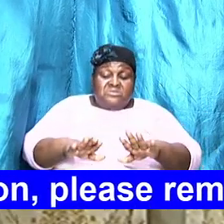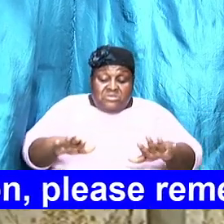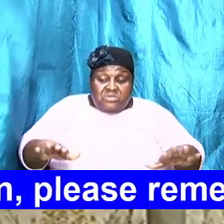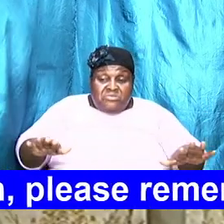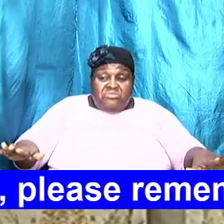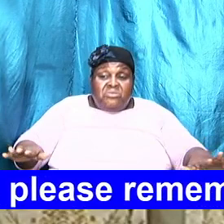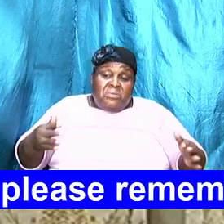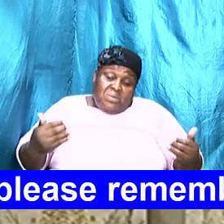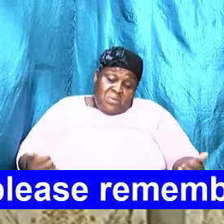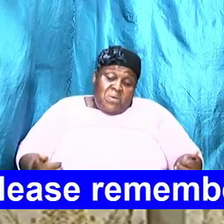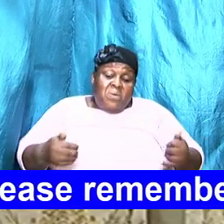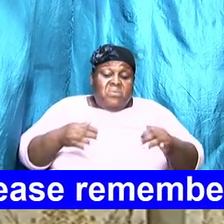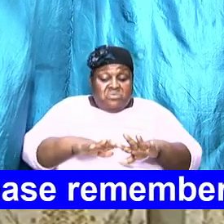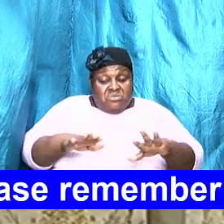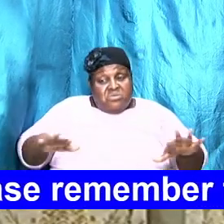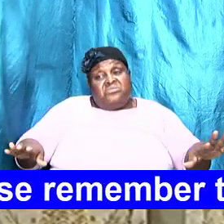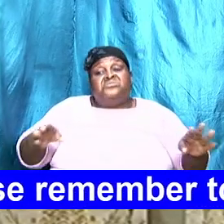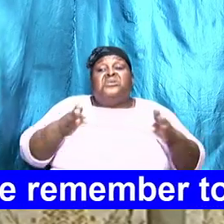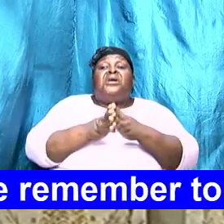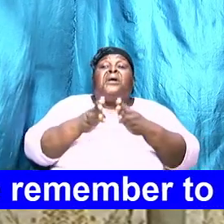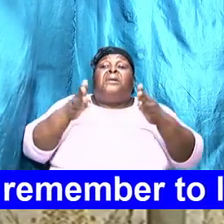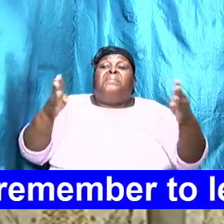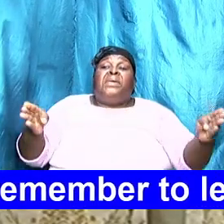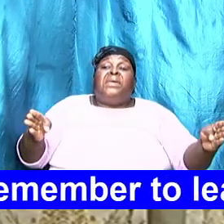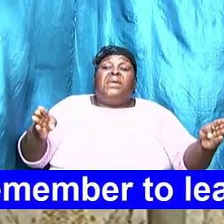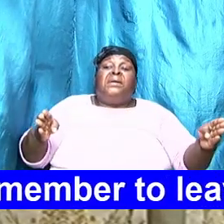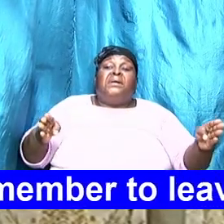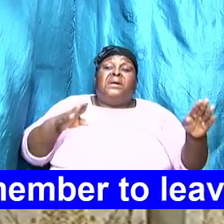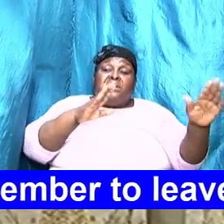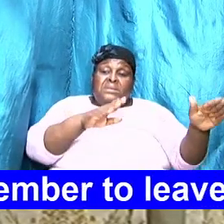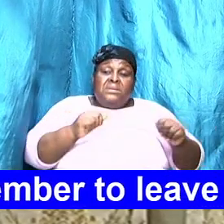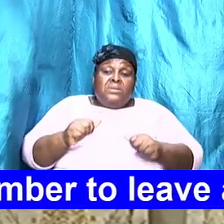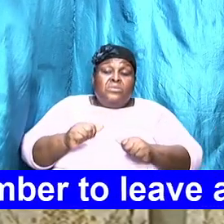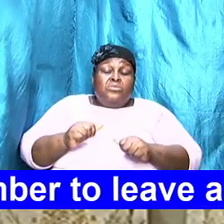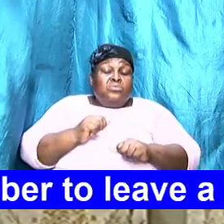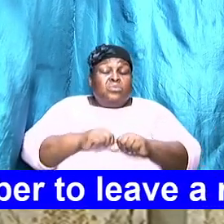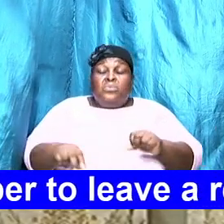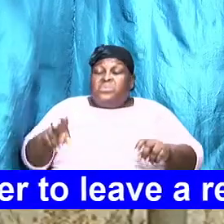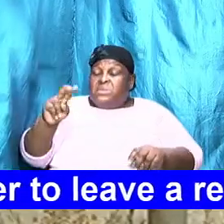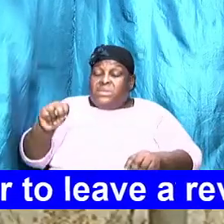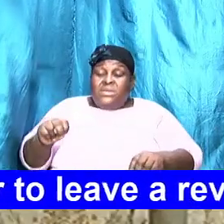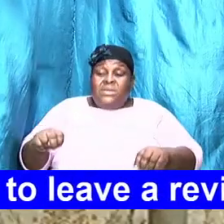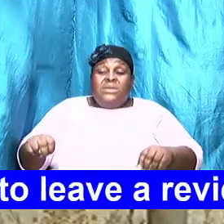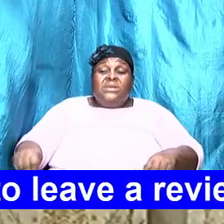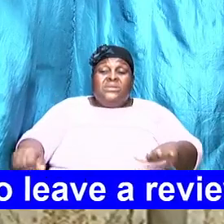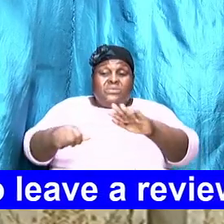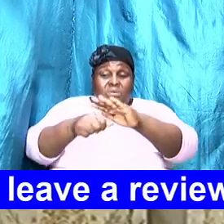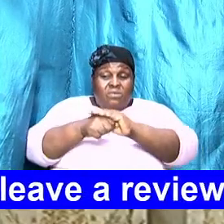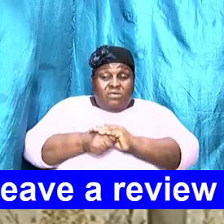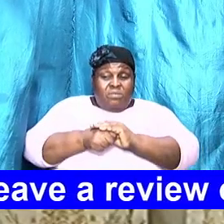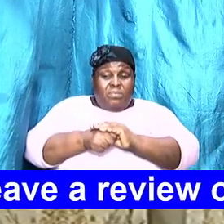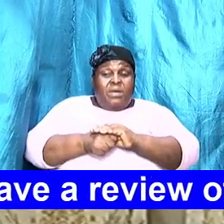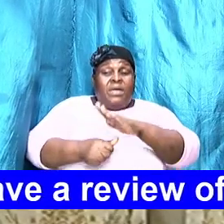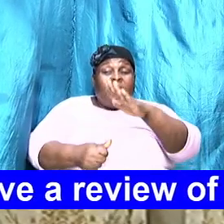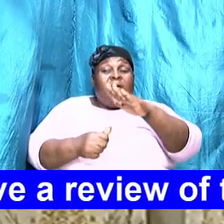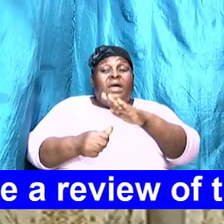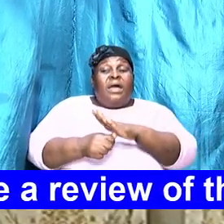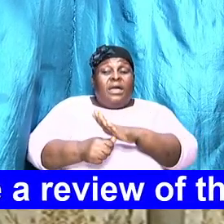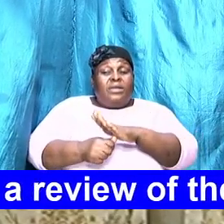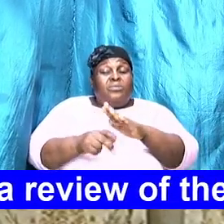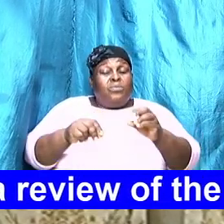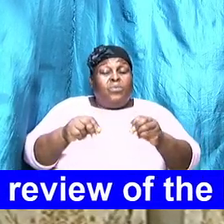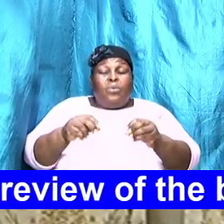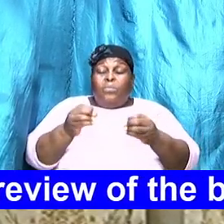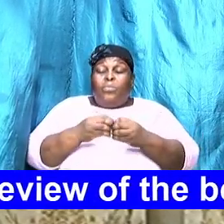children are big and gone. Don't need to cover up and hide anymore. Don't need to, you know, put on faces